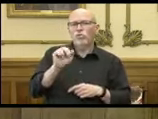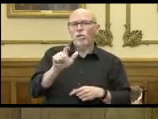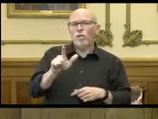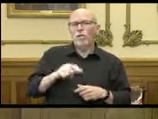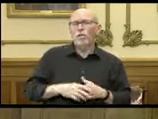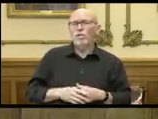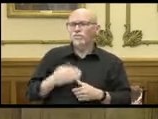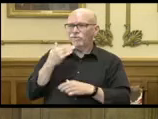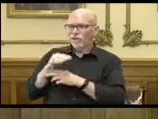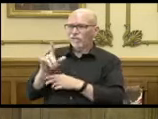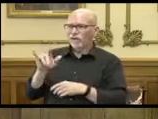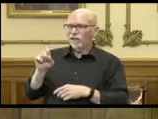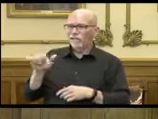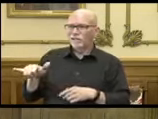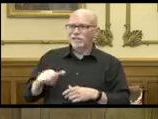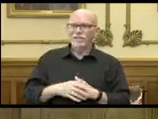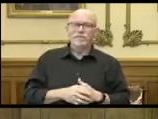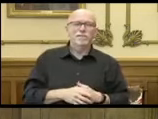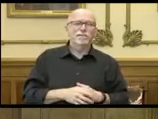Afternoon, Lindsay.